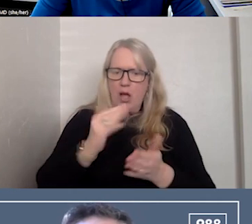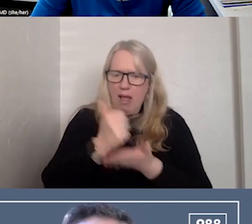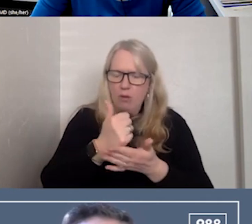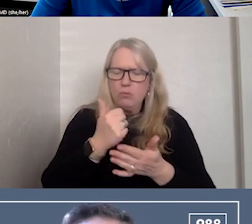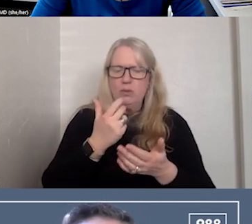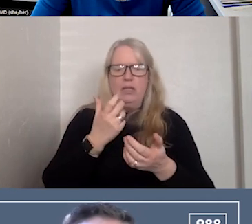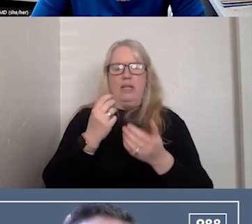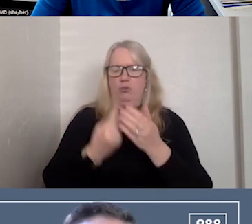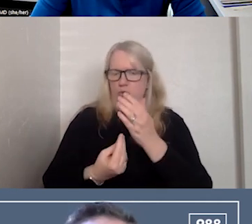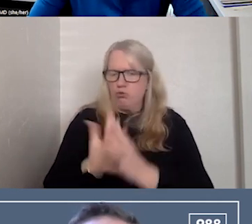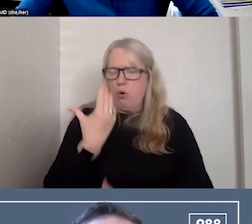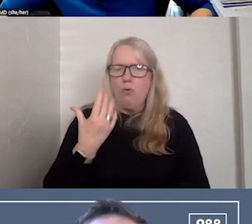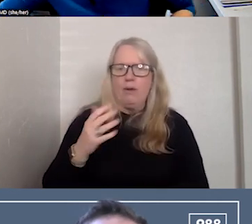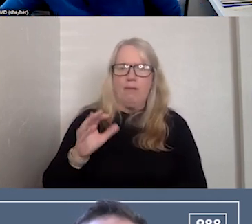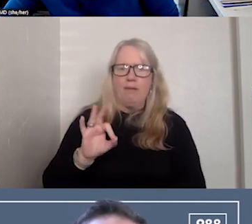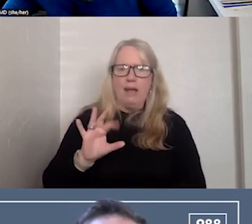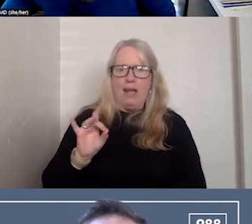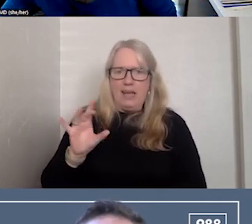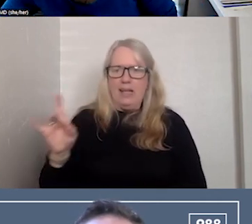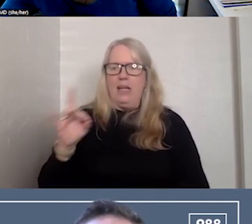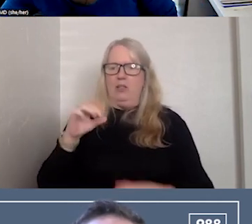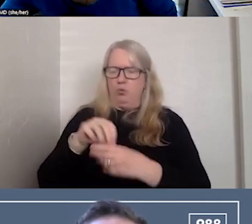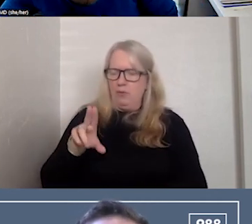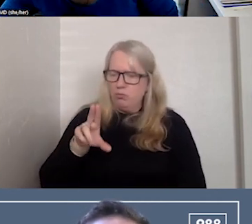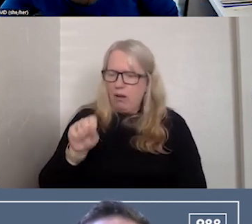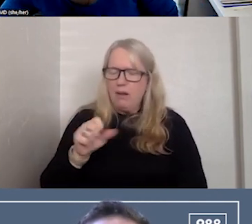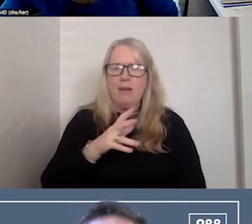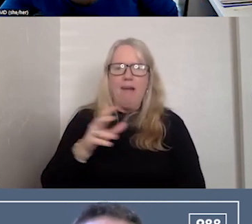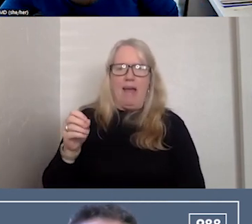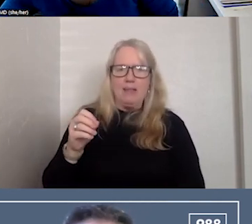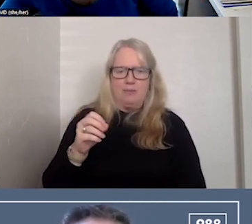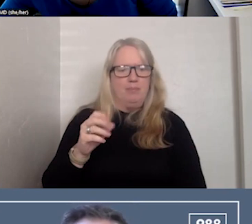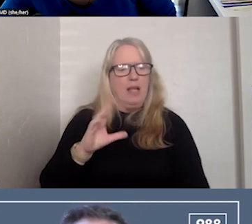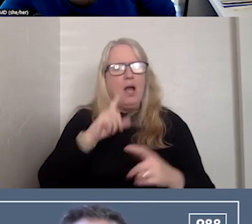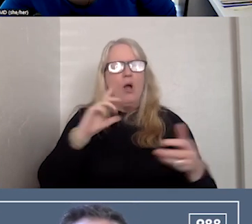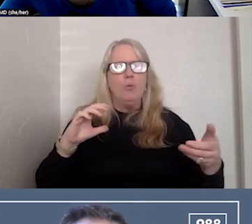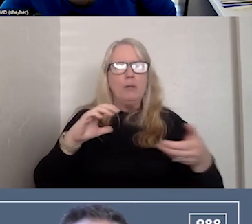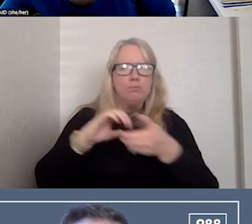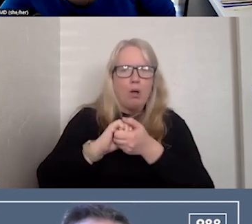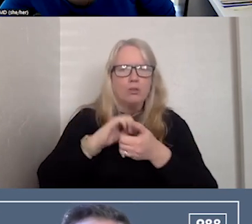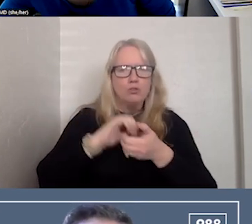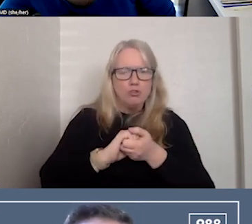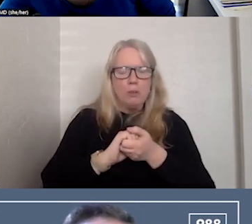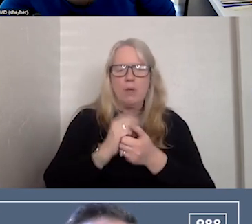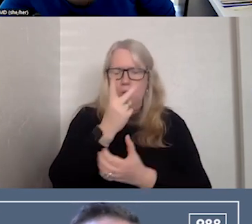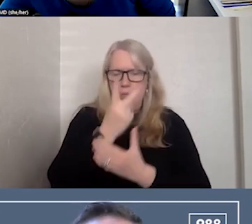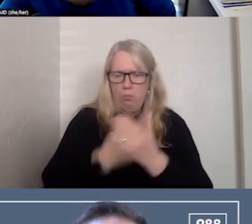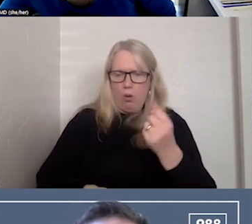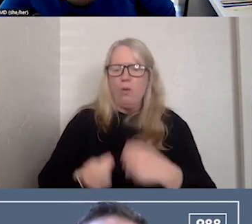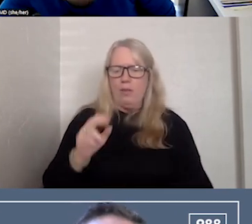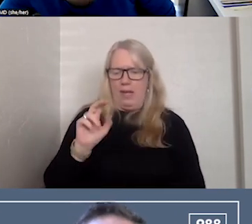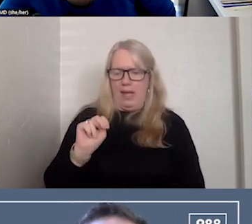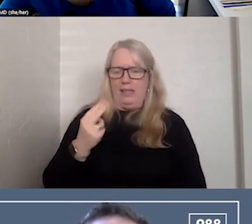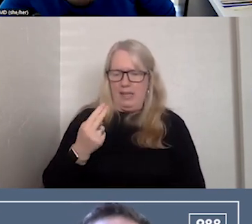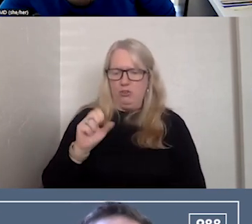to the United States and how we've worked in partnership with both the NHS and 111